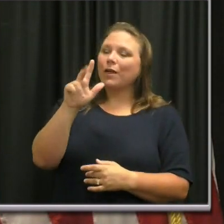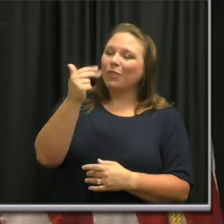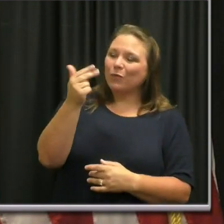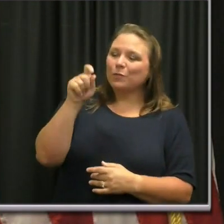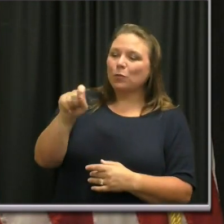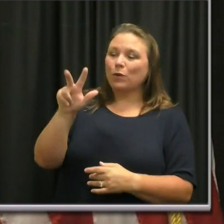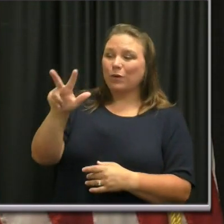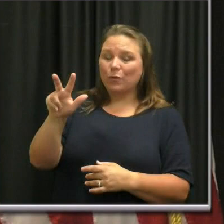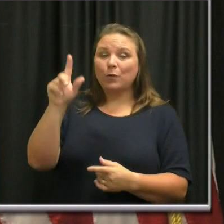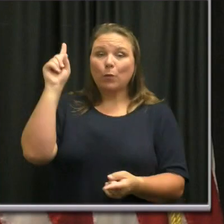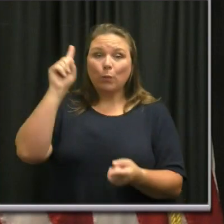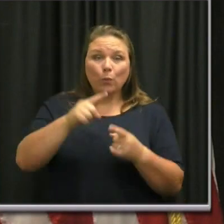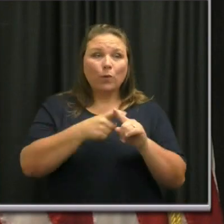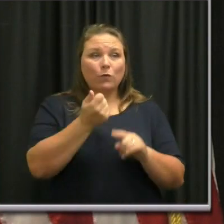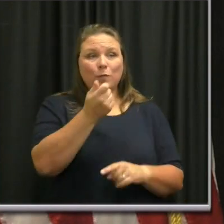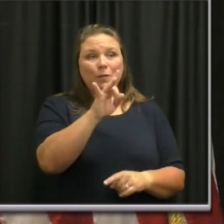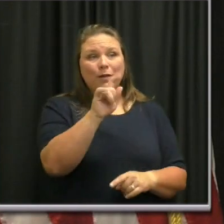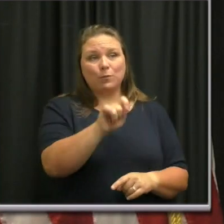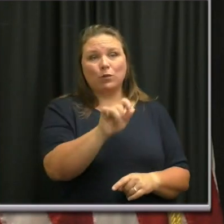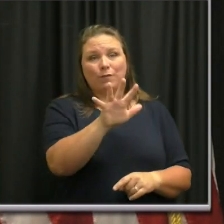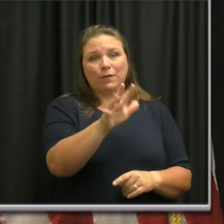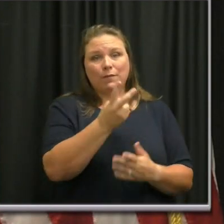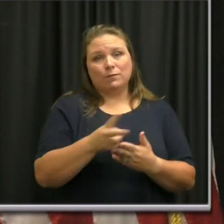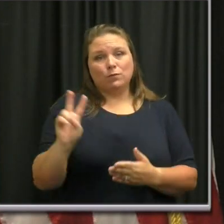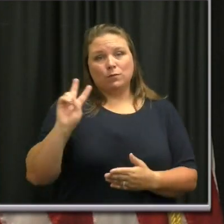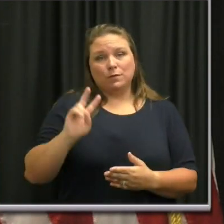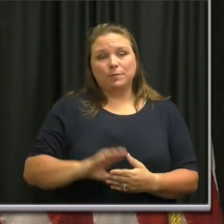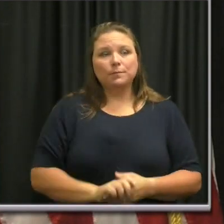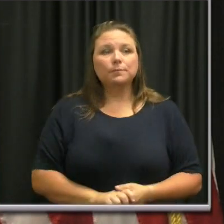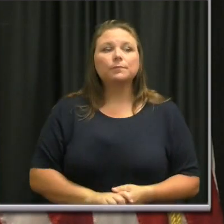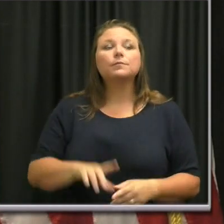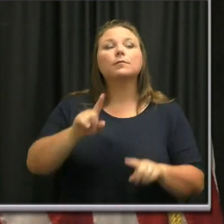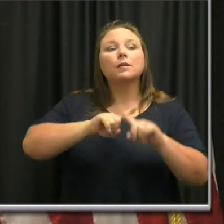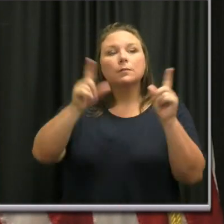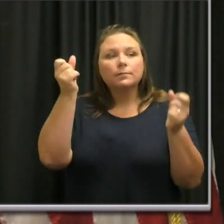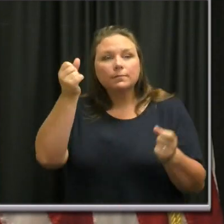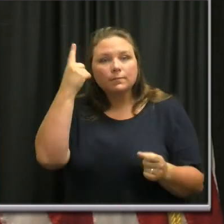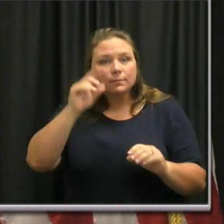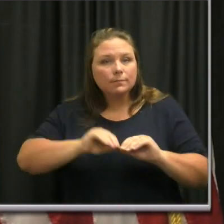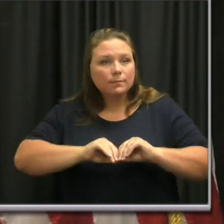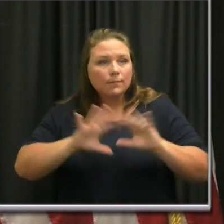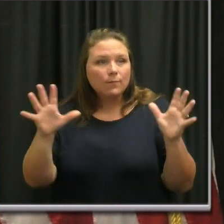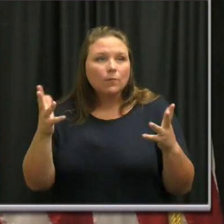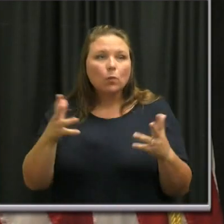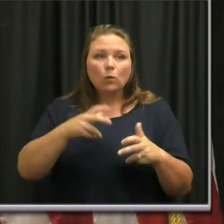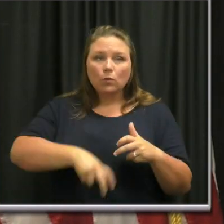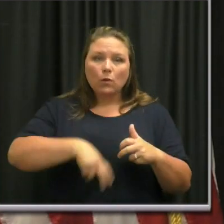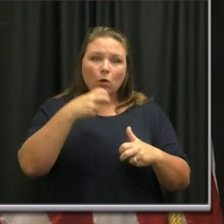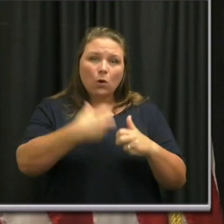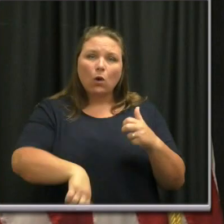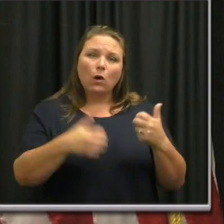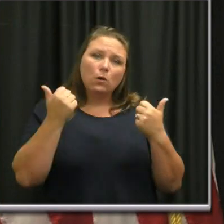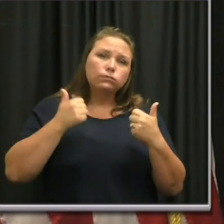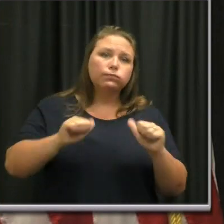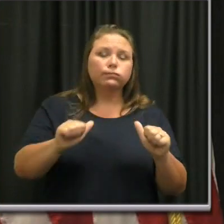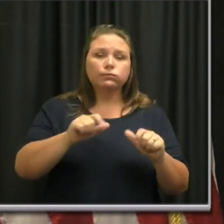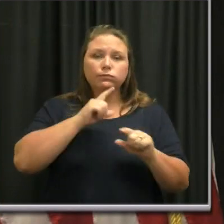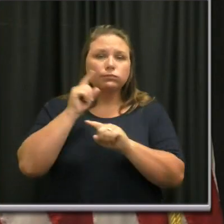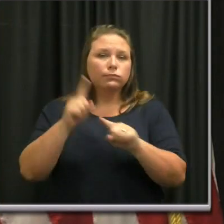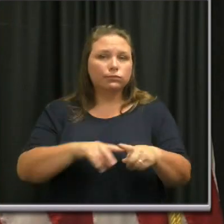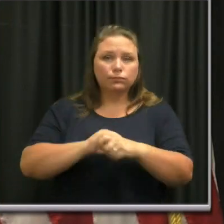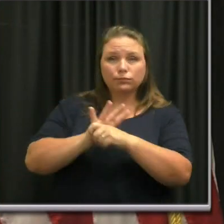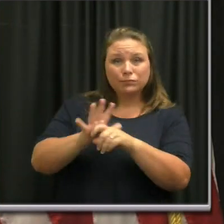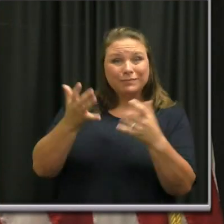18.5 percent two weeks ago. Let me be clear. The difficult work of responding to the coronavirus